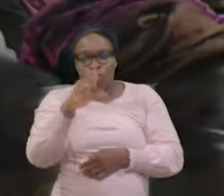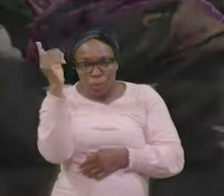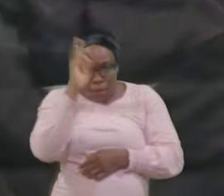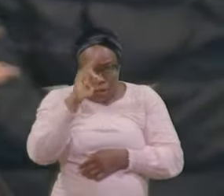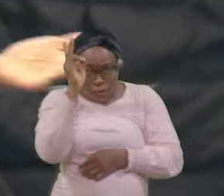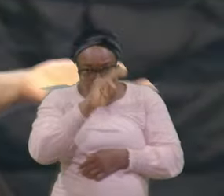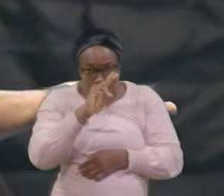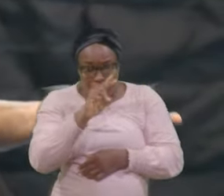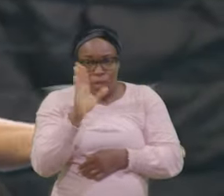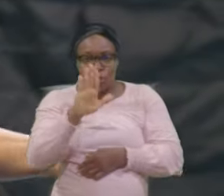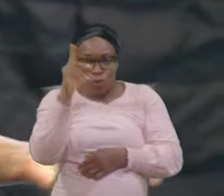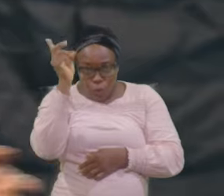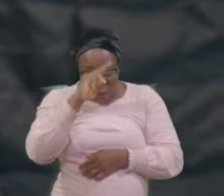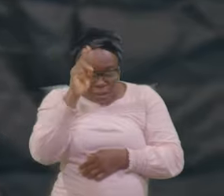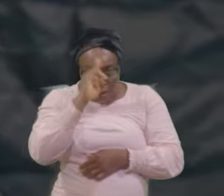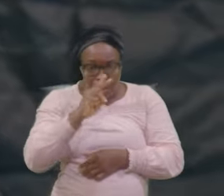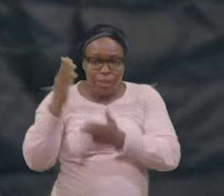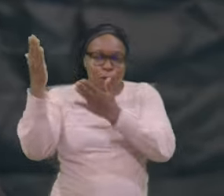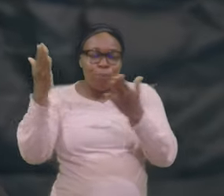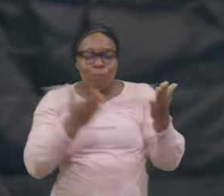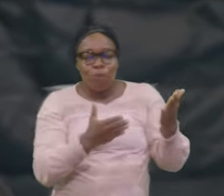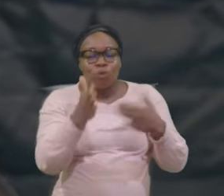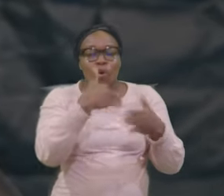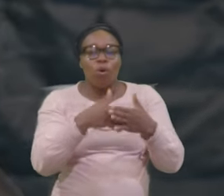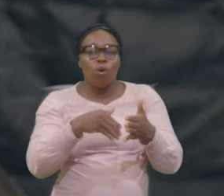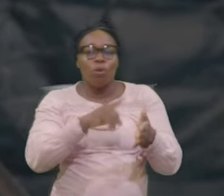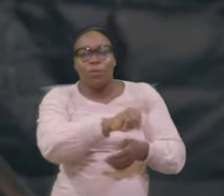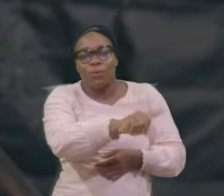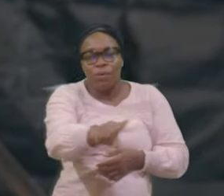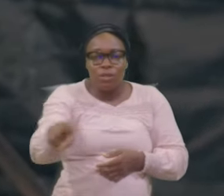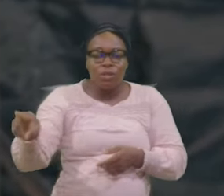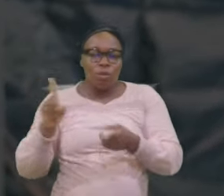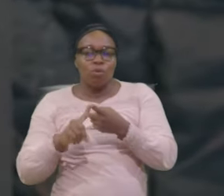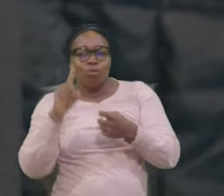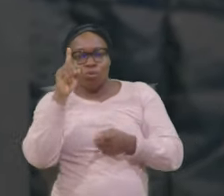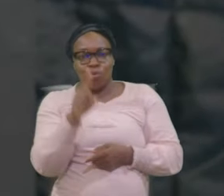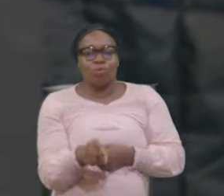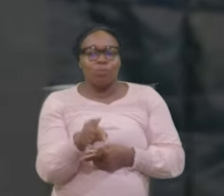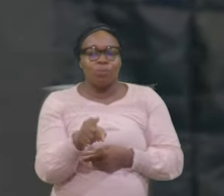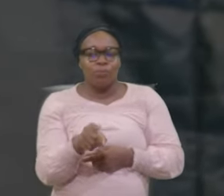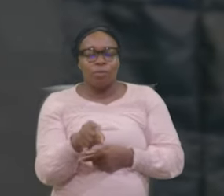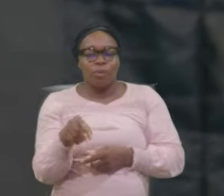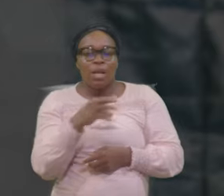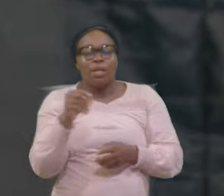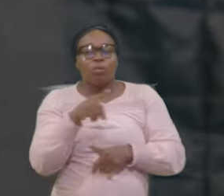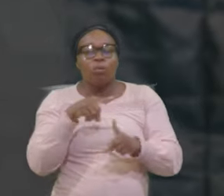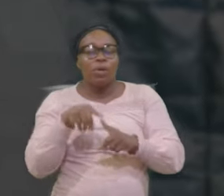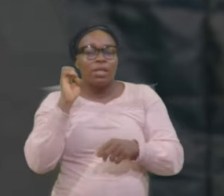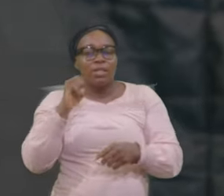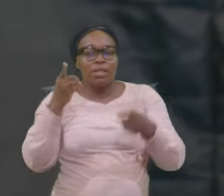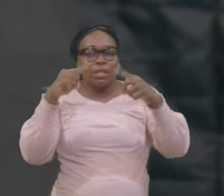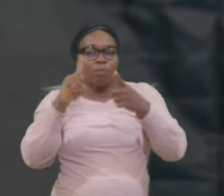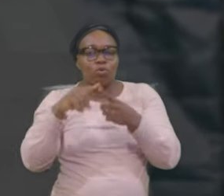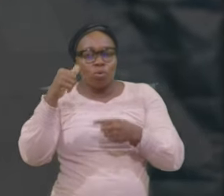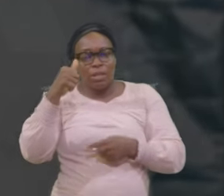Recklessness Brought All this Upon you And when He came To himself He